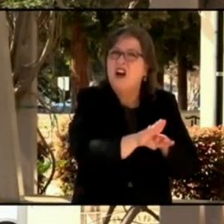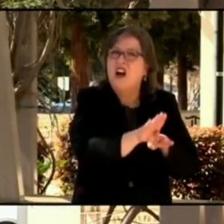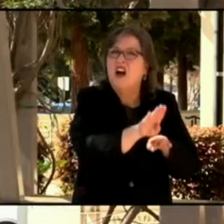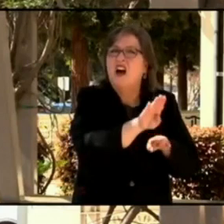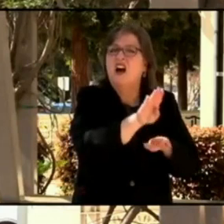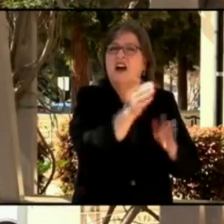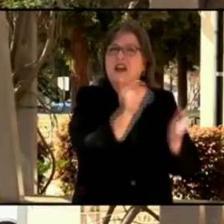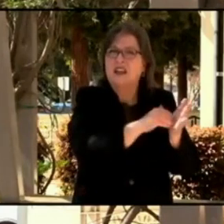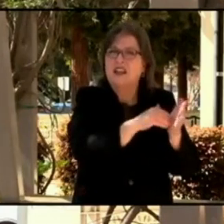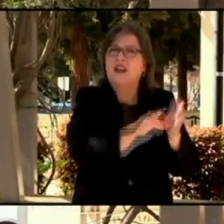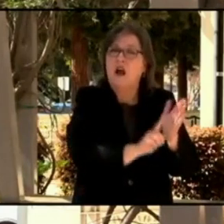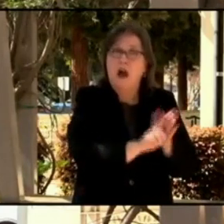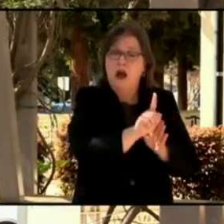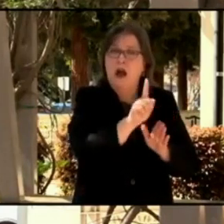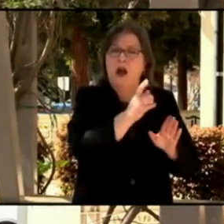precipitously.